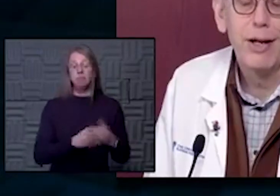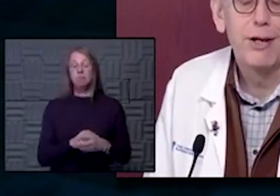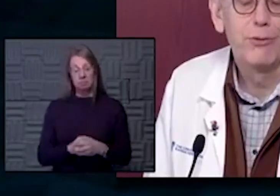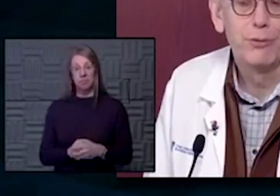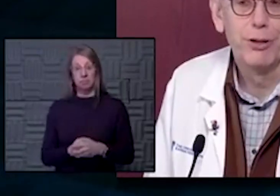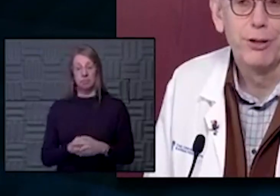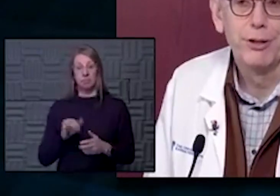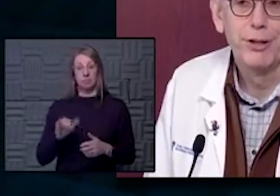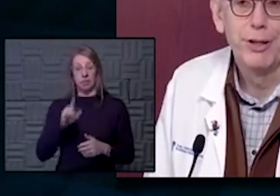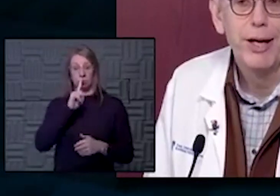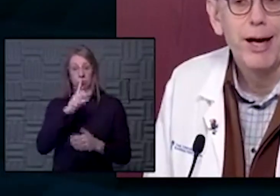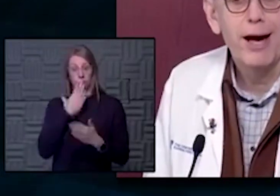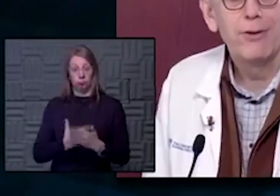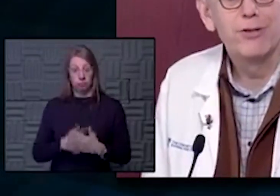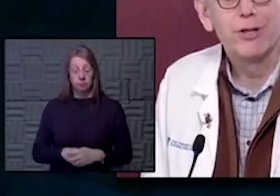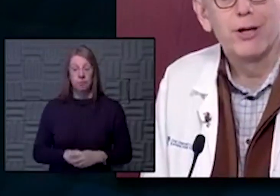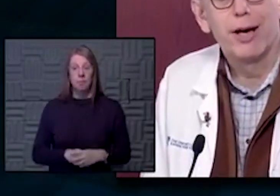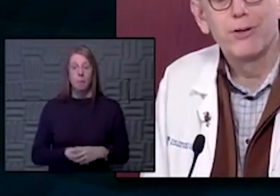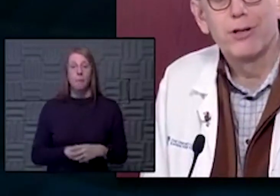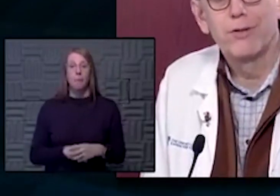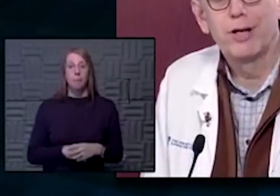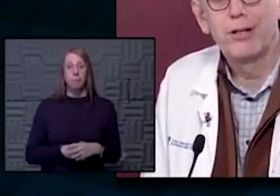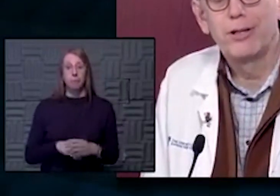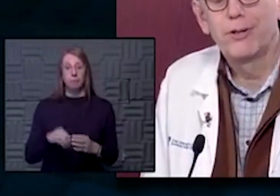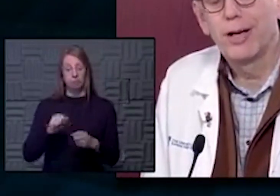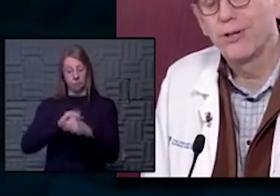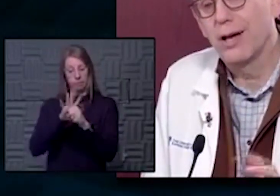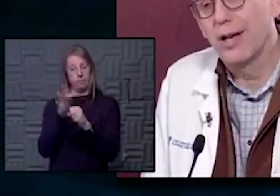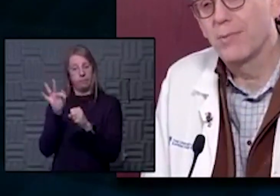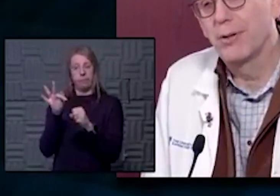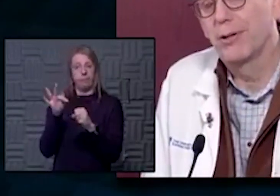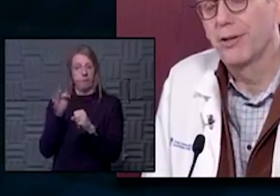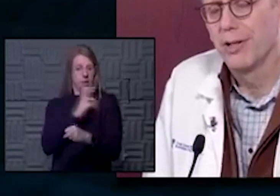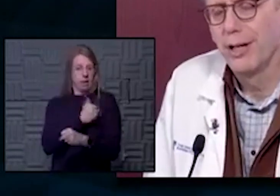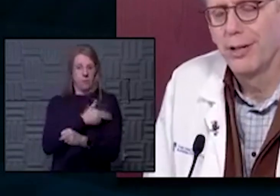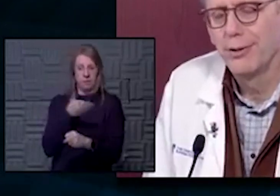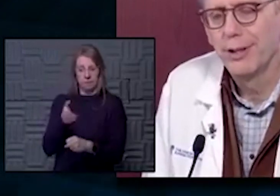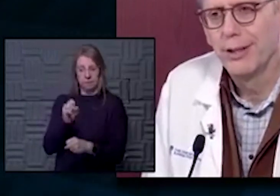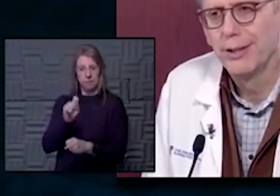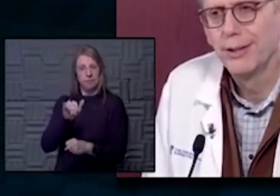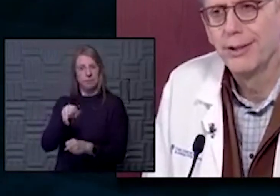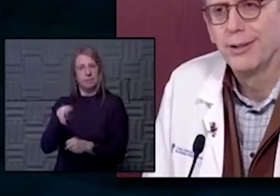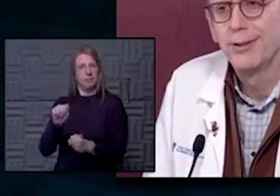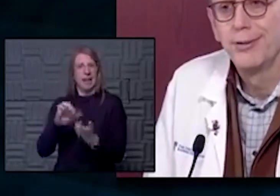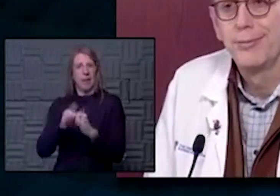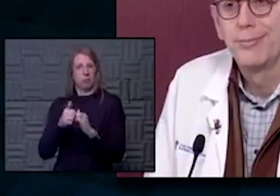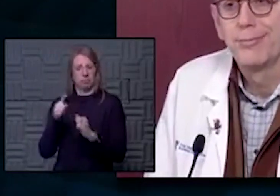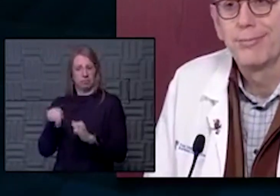is really good. How is COVID-19 doing? How's the hospital there in Salina doing?